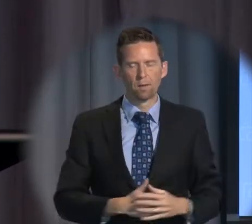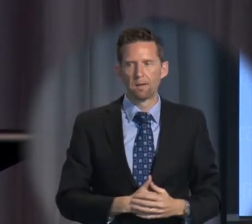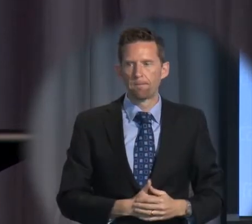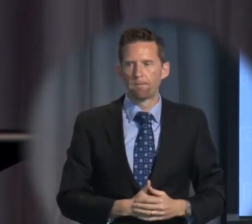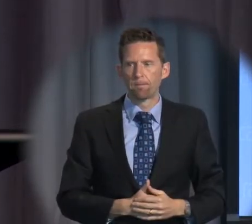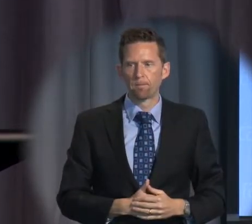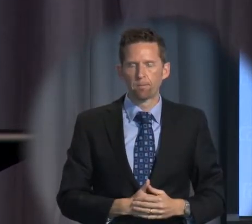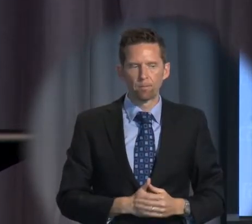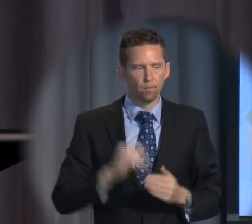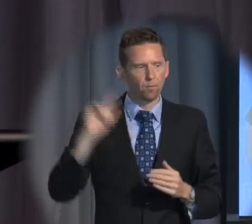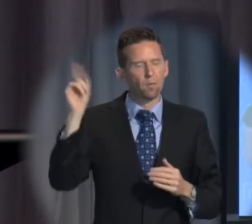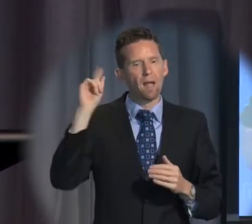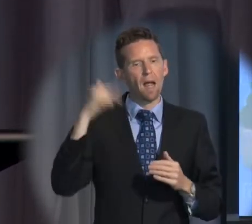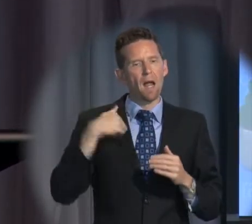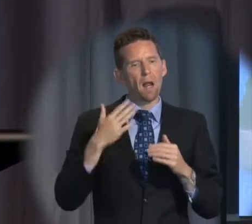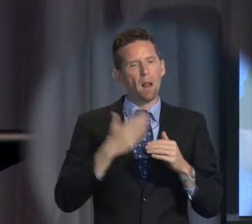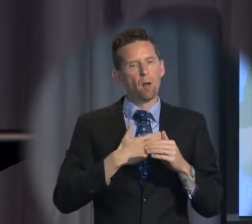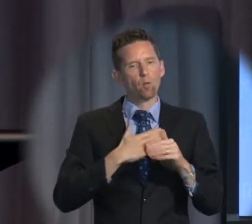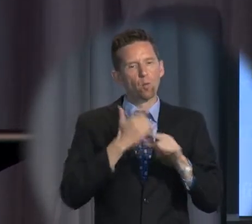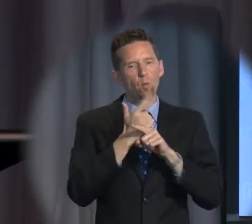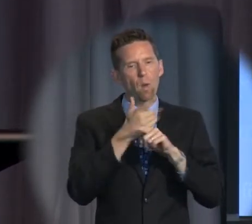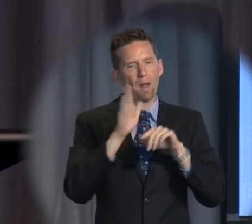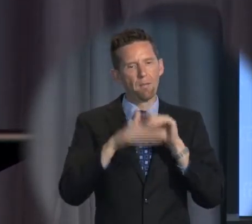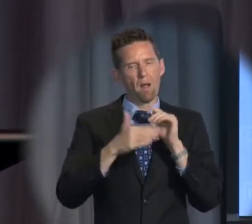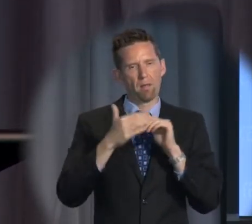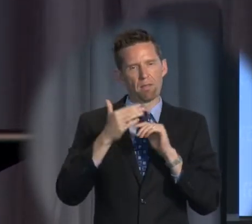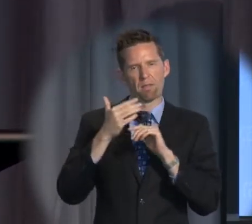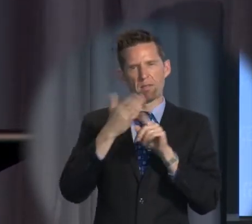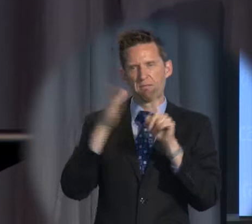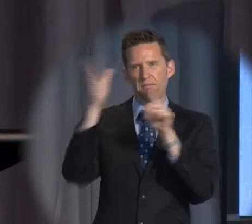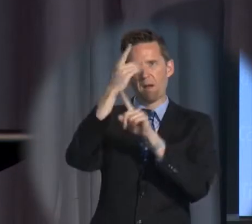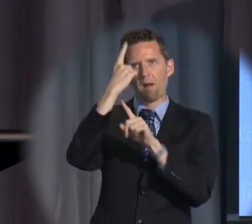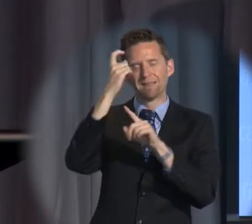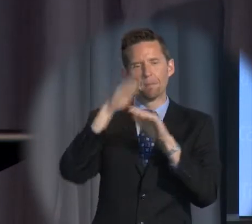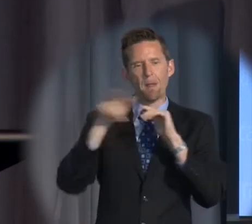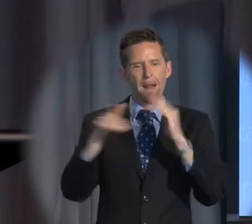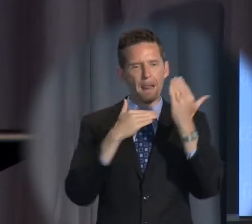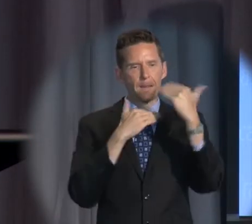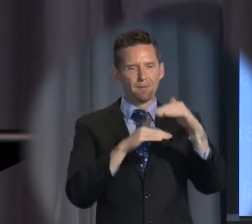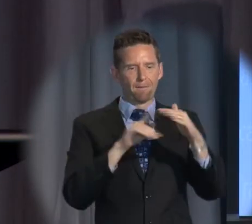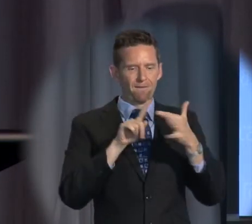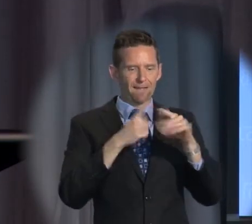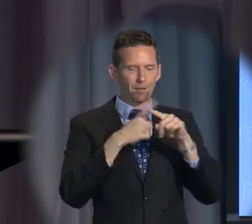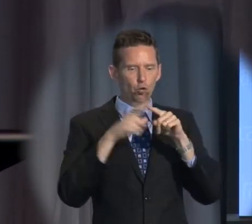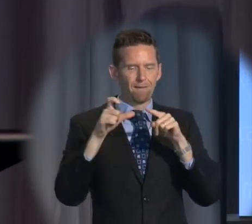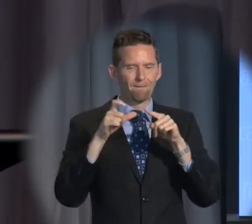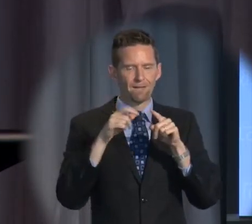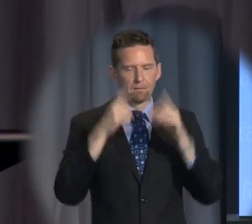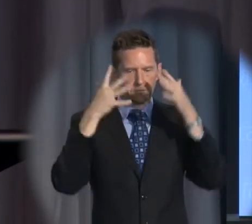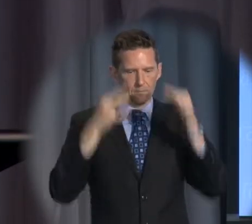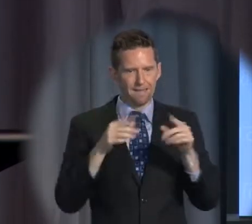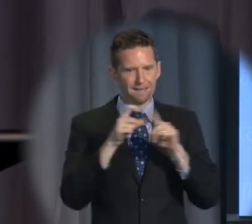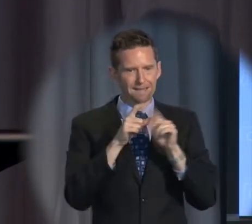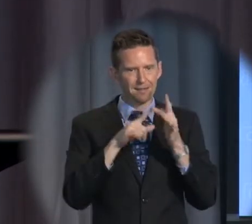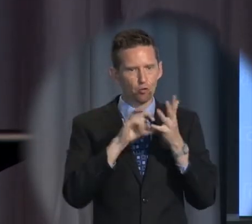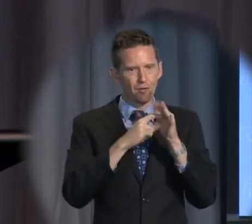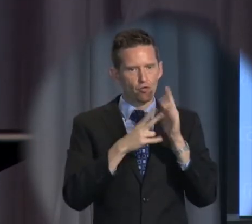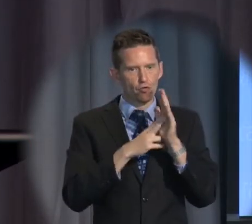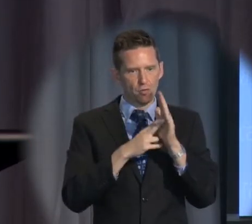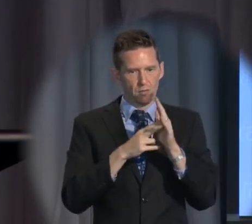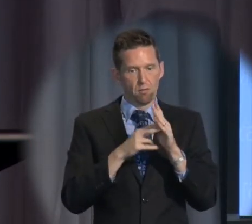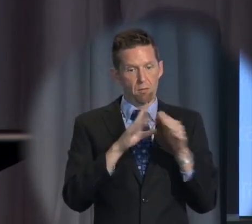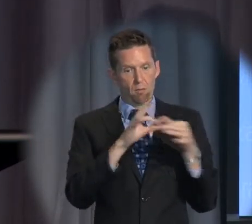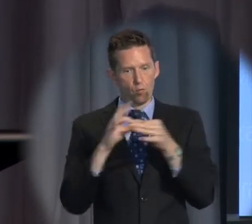explore the admittedly lofty ideas of the limits of executive discretion in the context of three important human rights